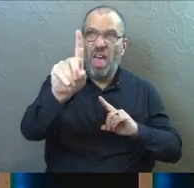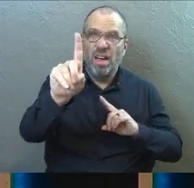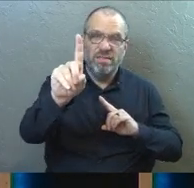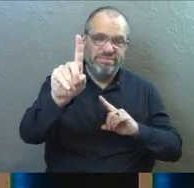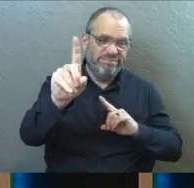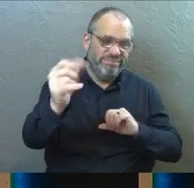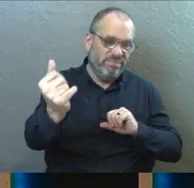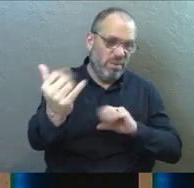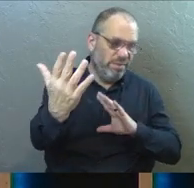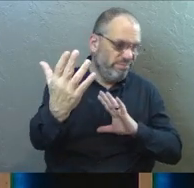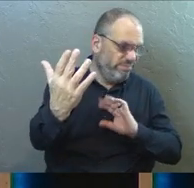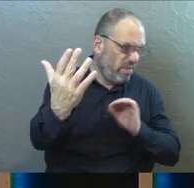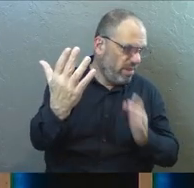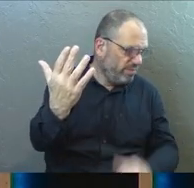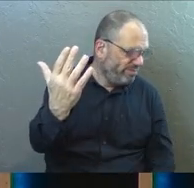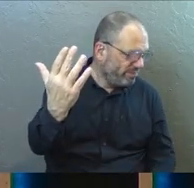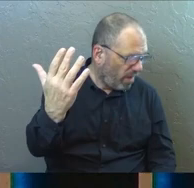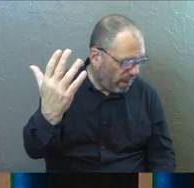want to be in his presence.